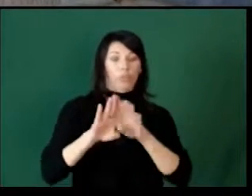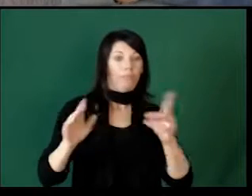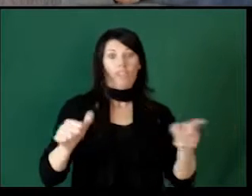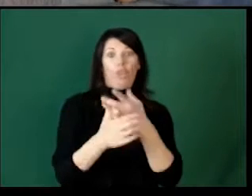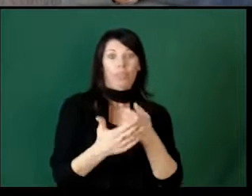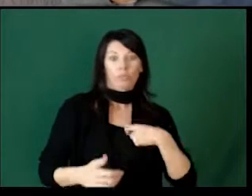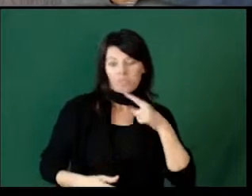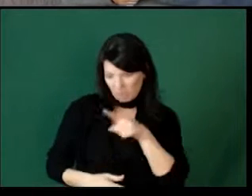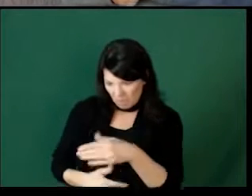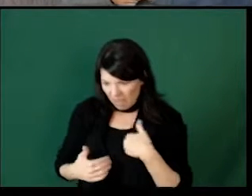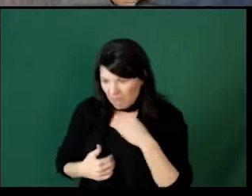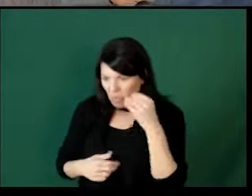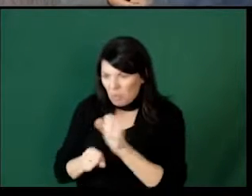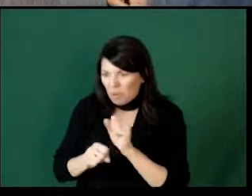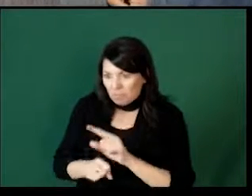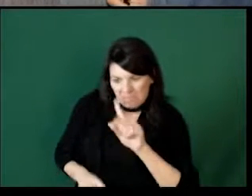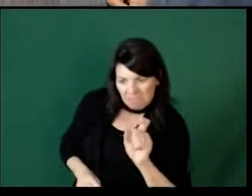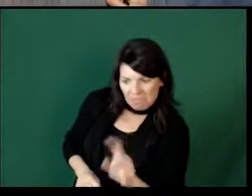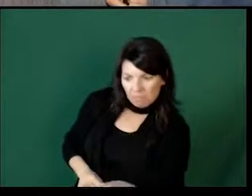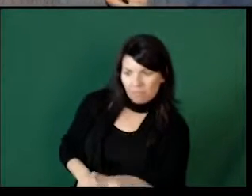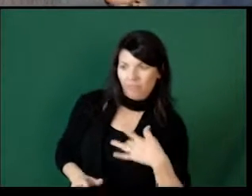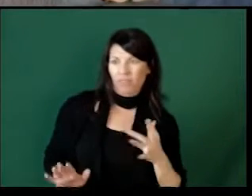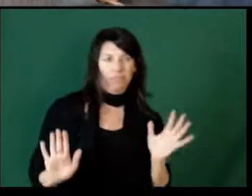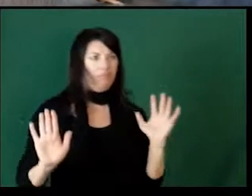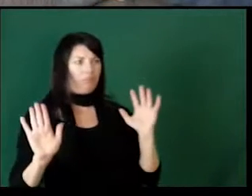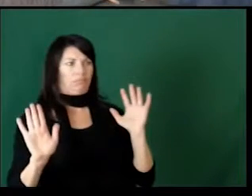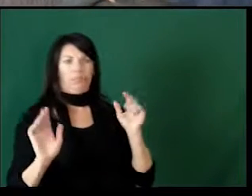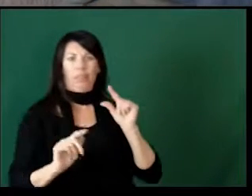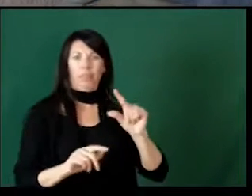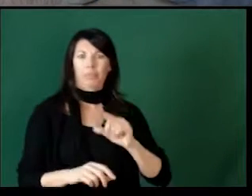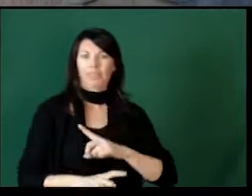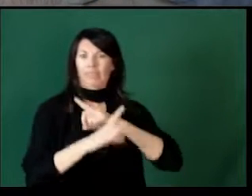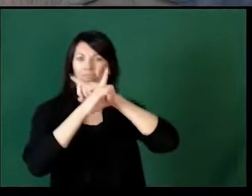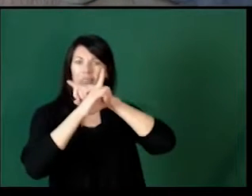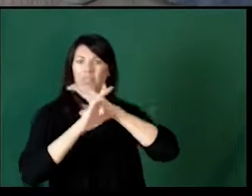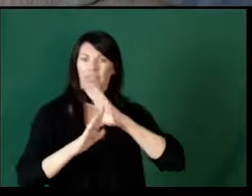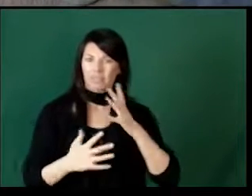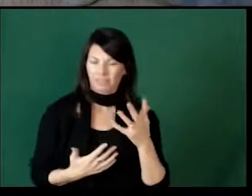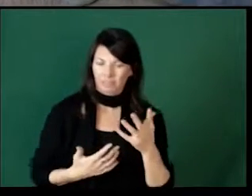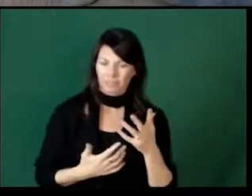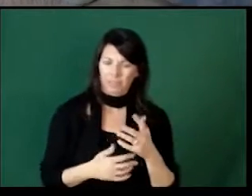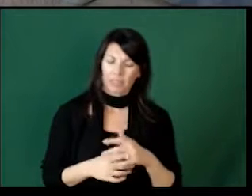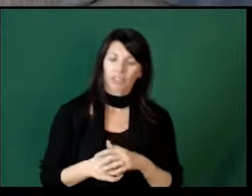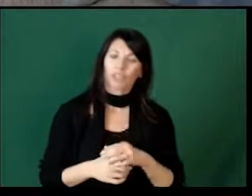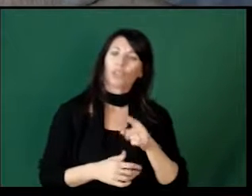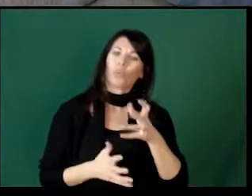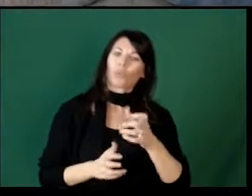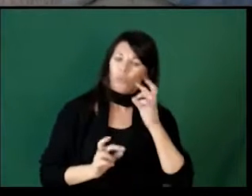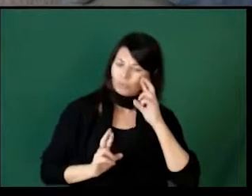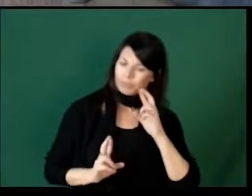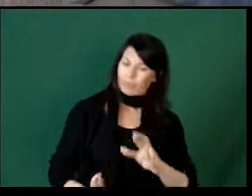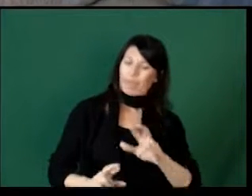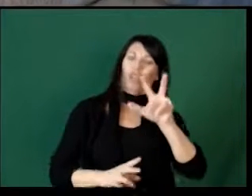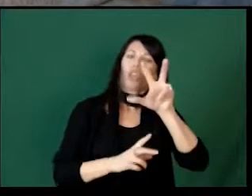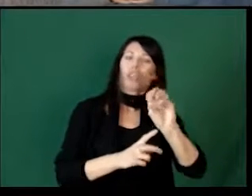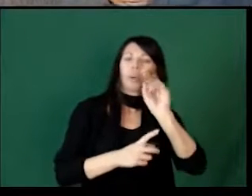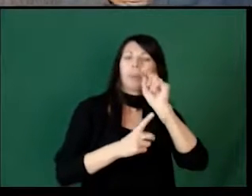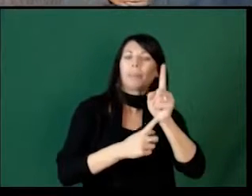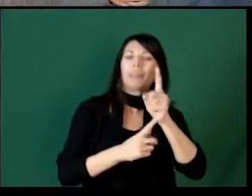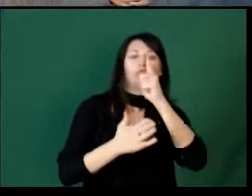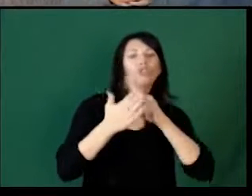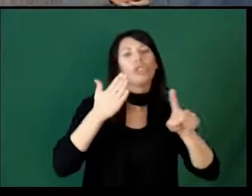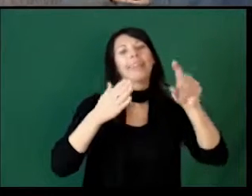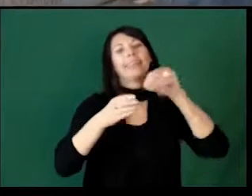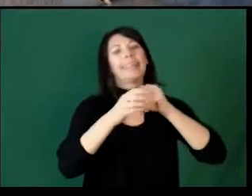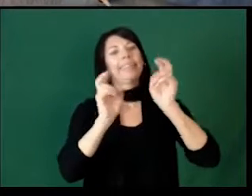the first thing you say to them is, do you have homework? It kind of puts them on a defensive... you want to kind of respect that